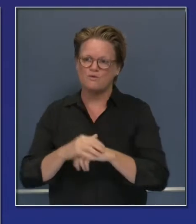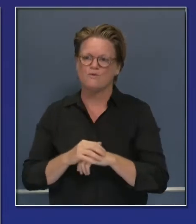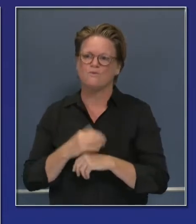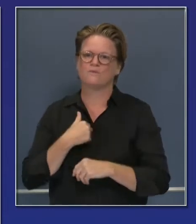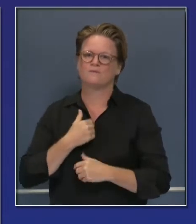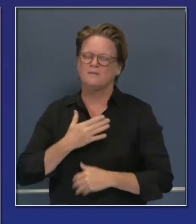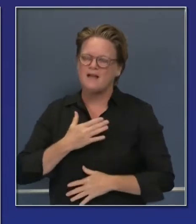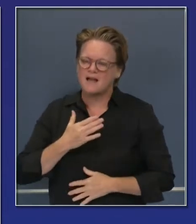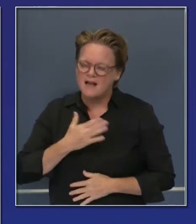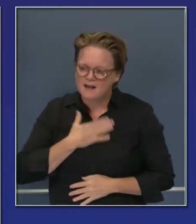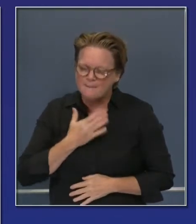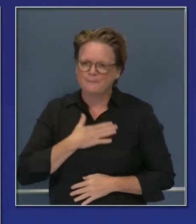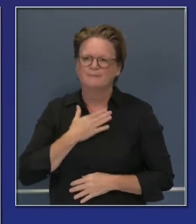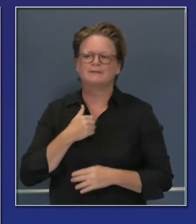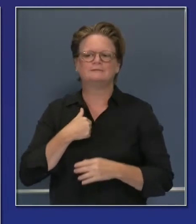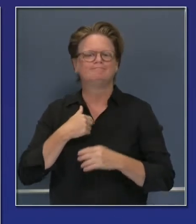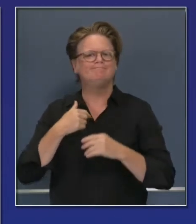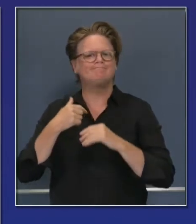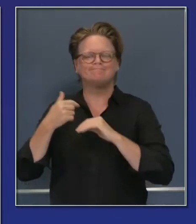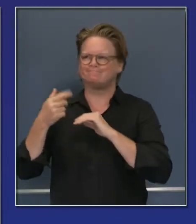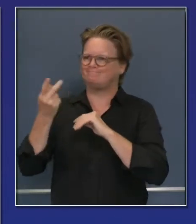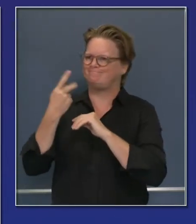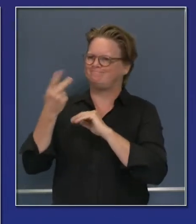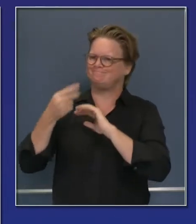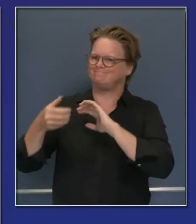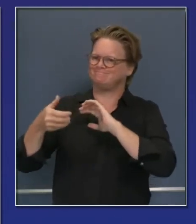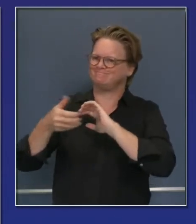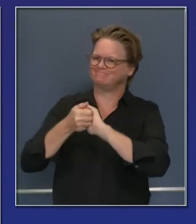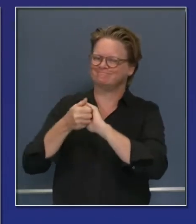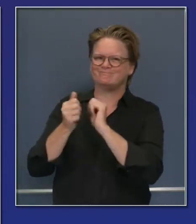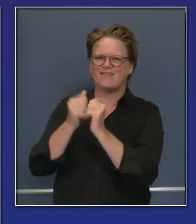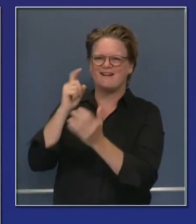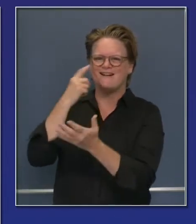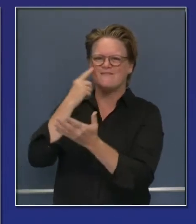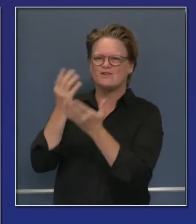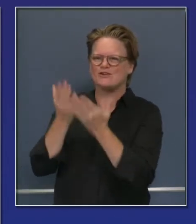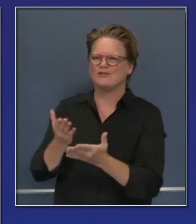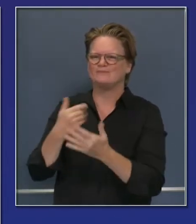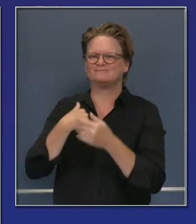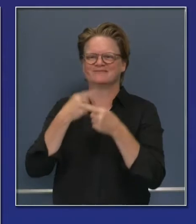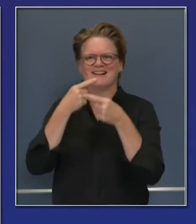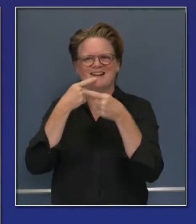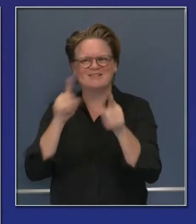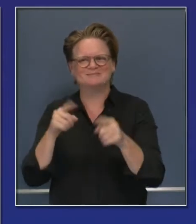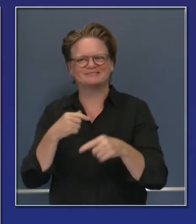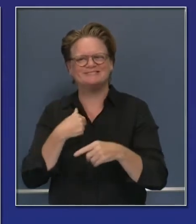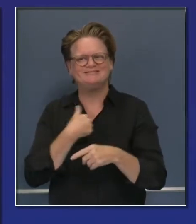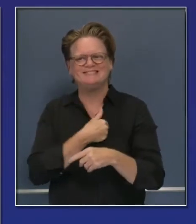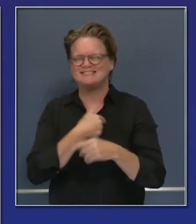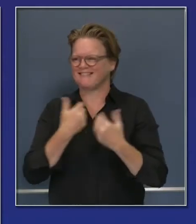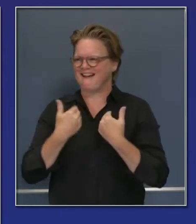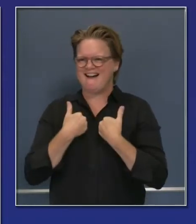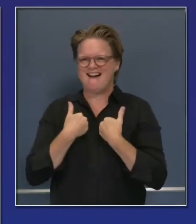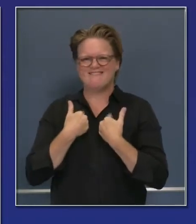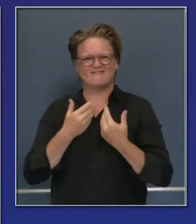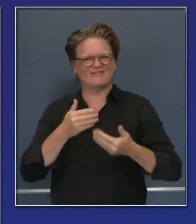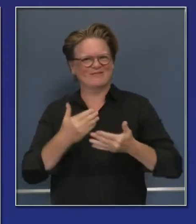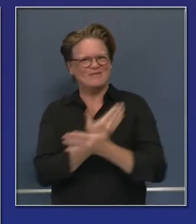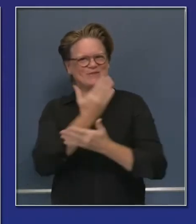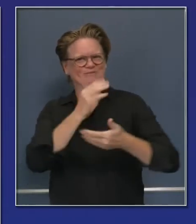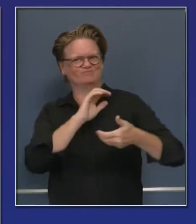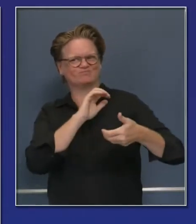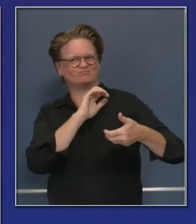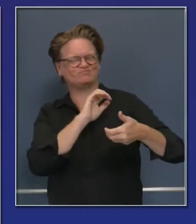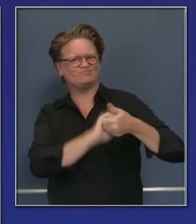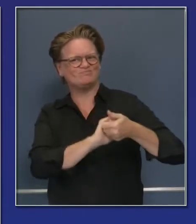this announcement where we are going to, again, build our capacity here in California, even as other states in our country,